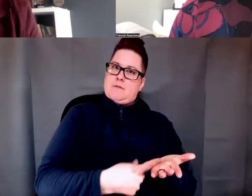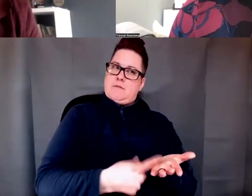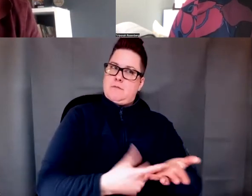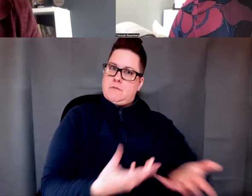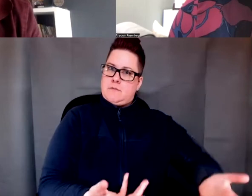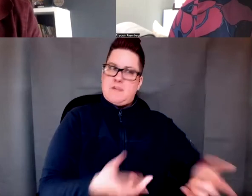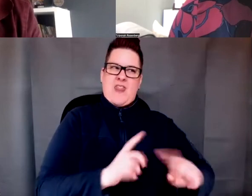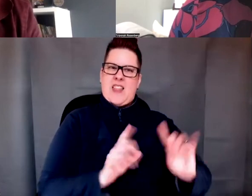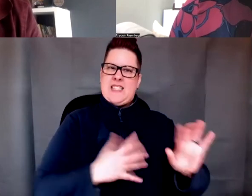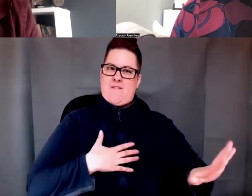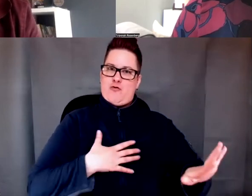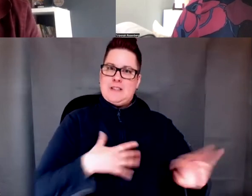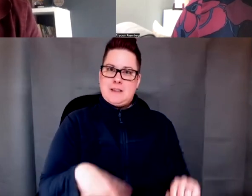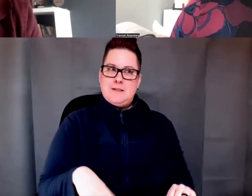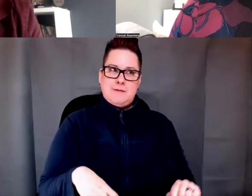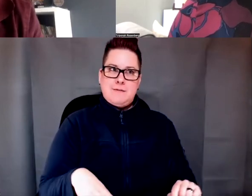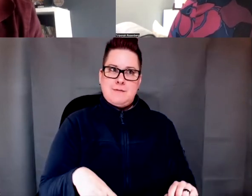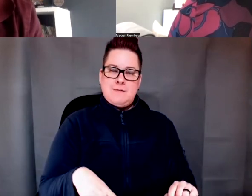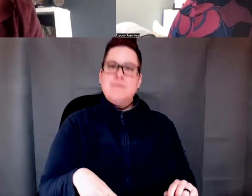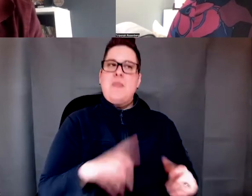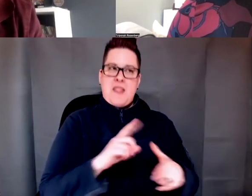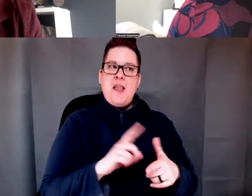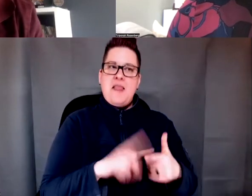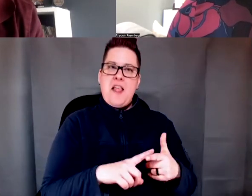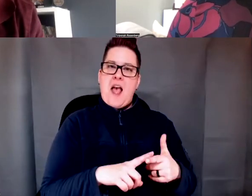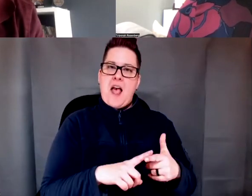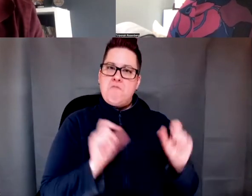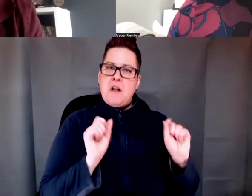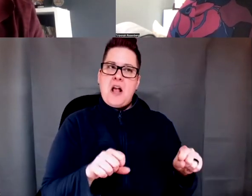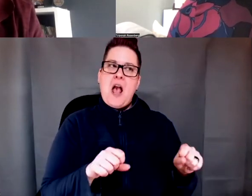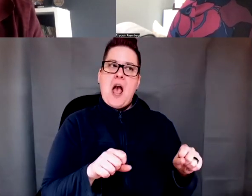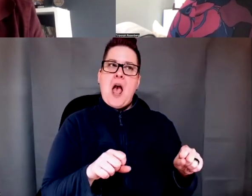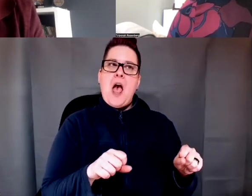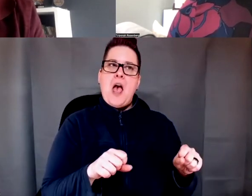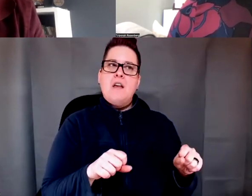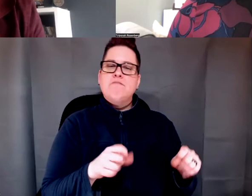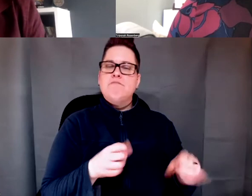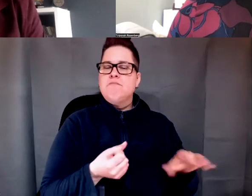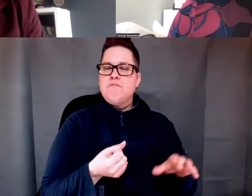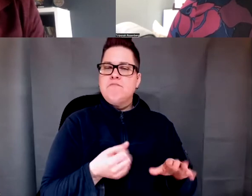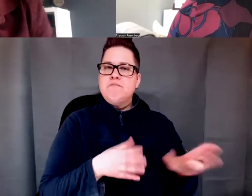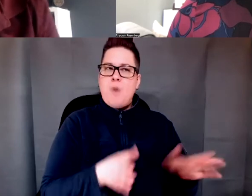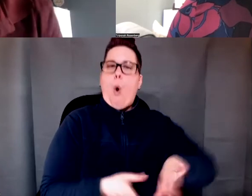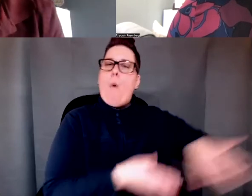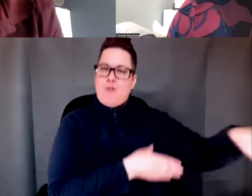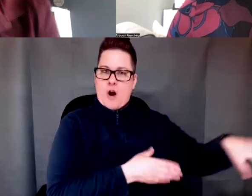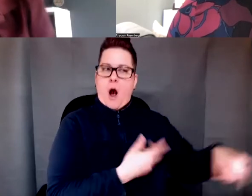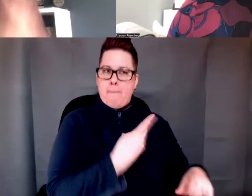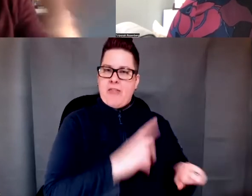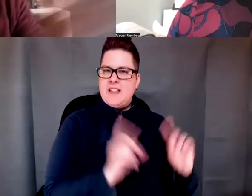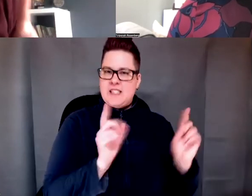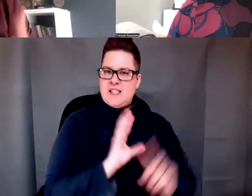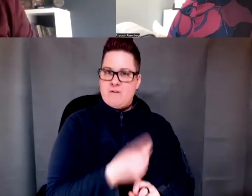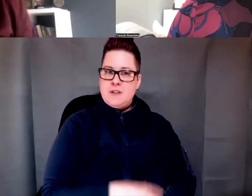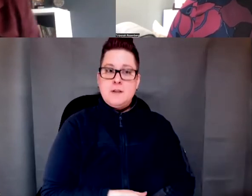it, those differences can be definitely overcome. And at the end of the day, it's like when